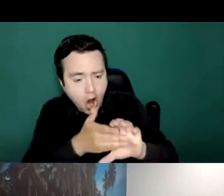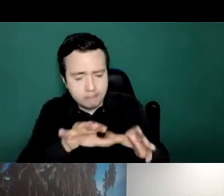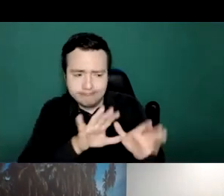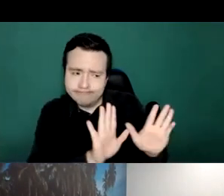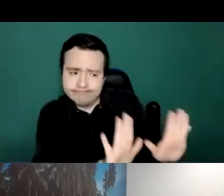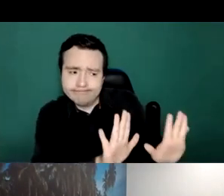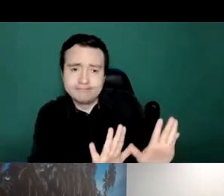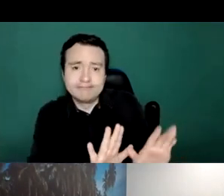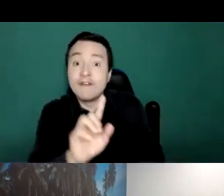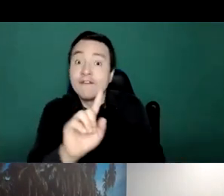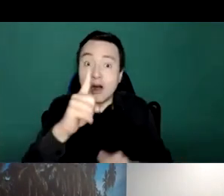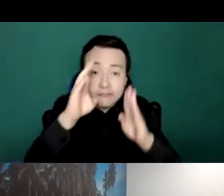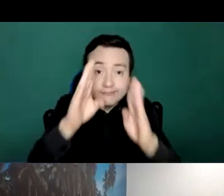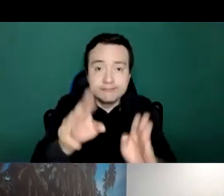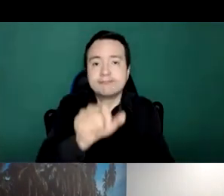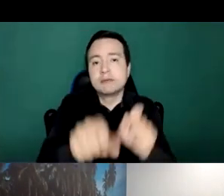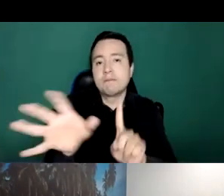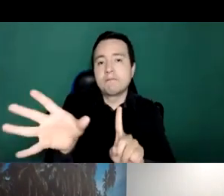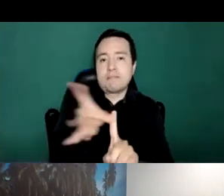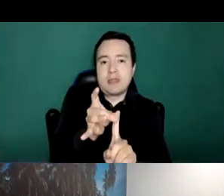was coveted patients